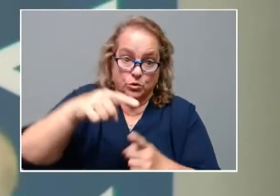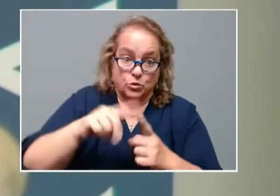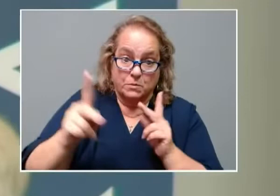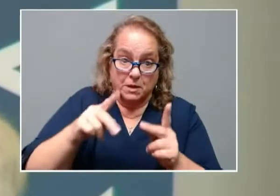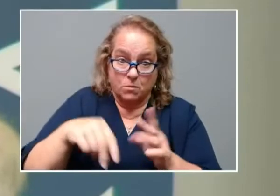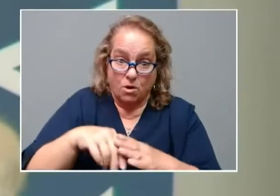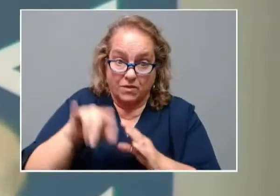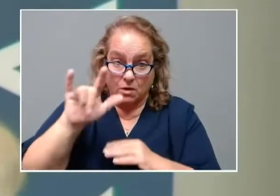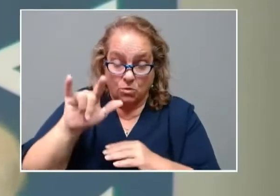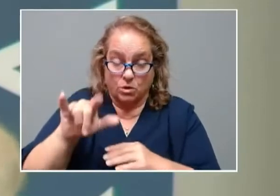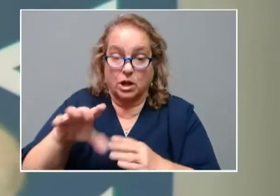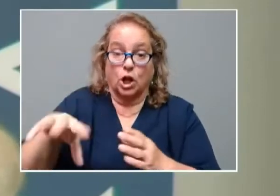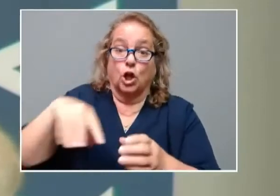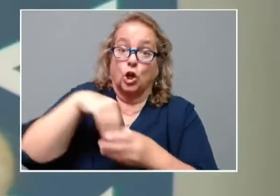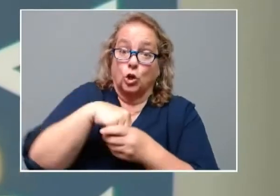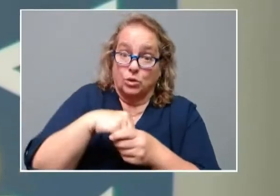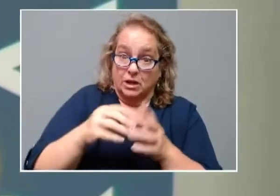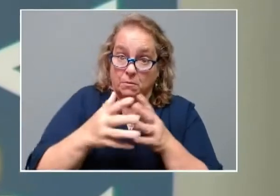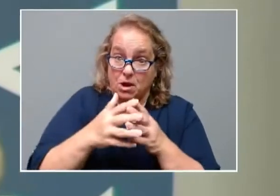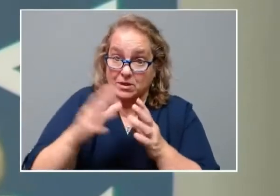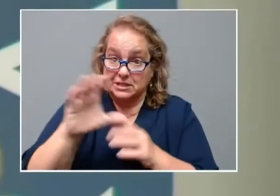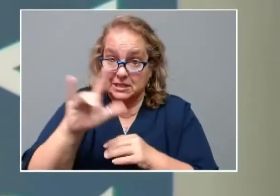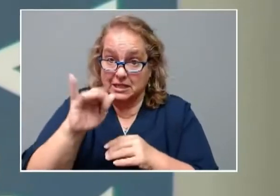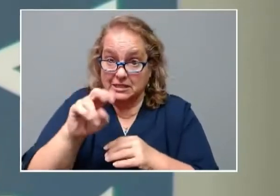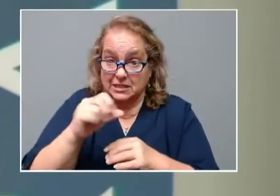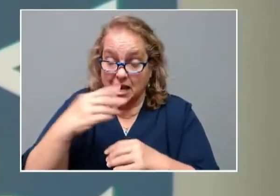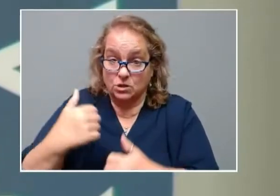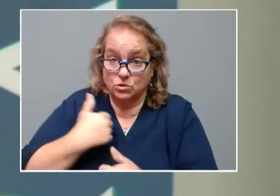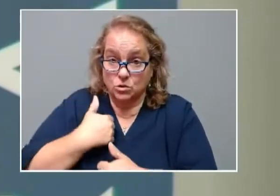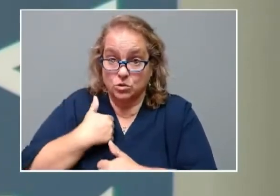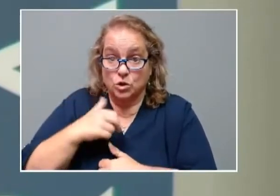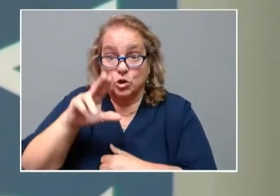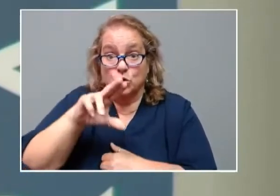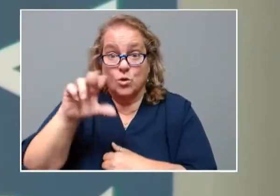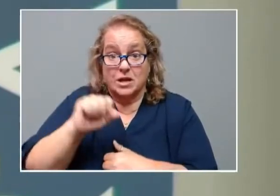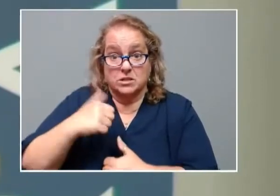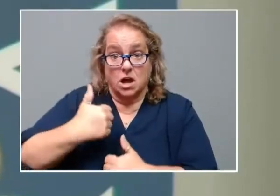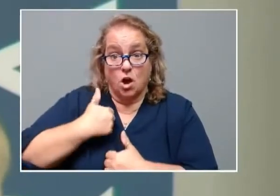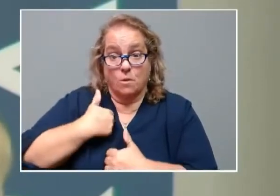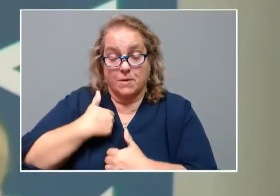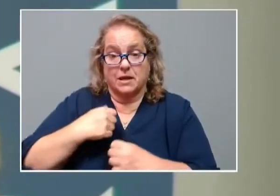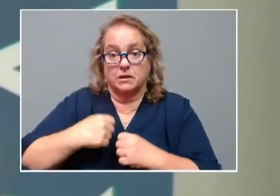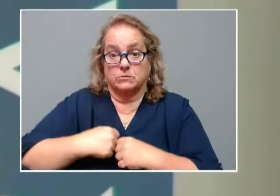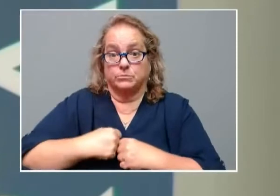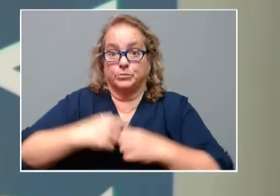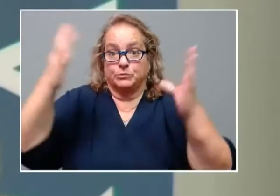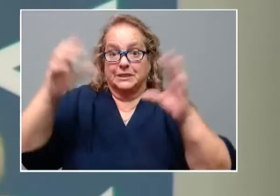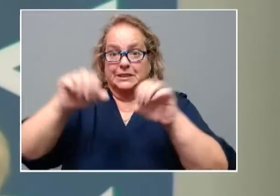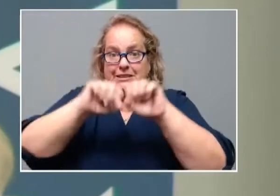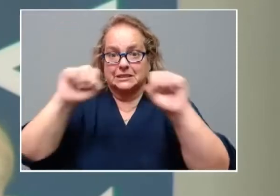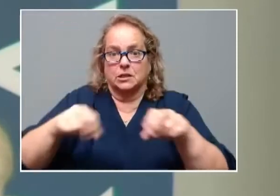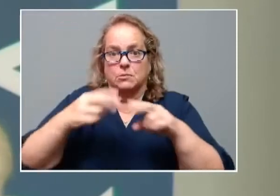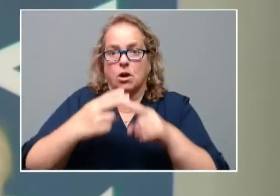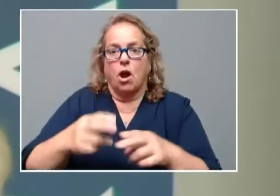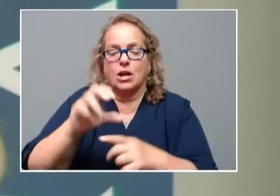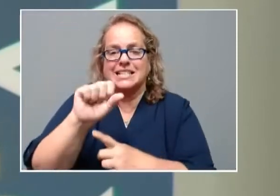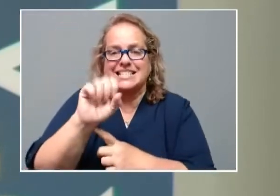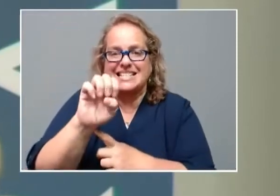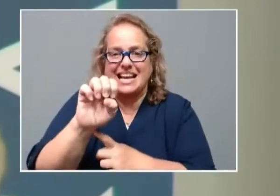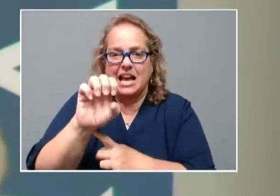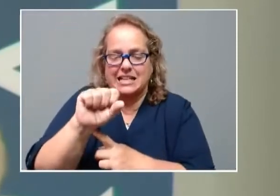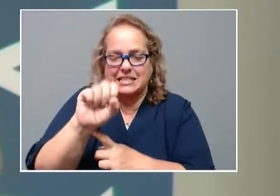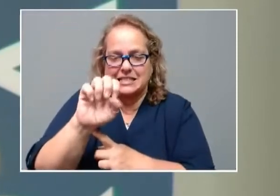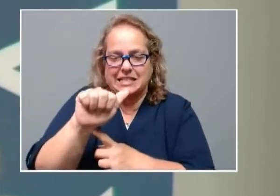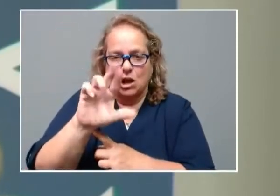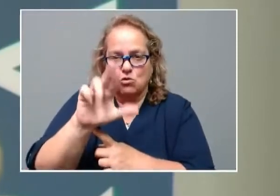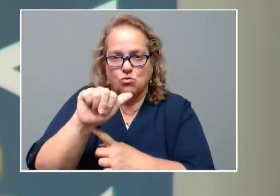soldiers. And the U.S. Army had deployed a system called C-RAM, Counter Rocket Artillery and Mortar. That